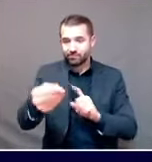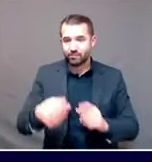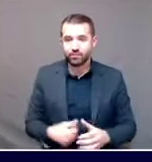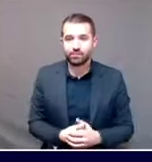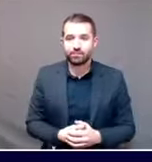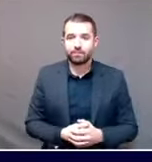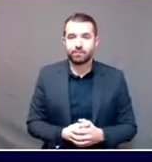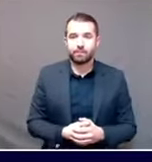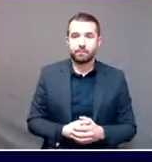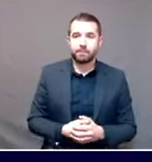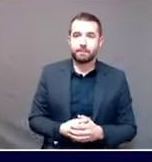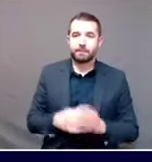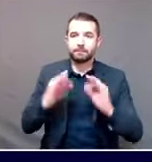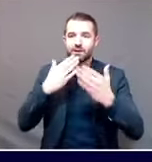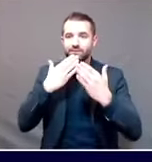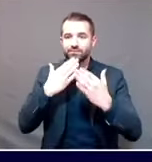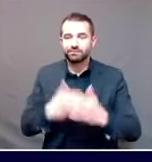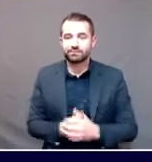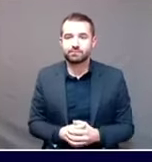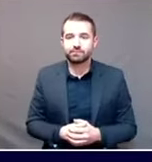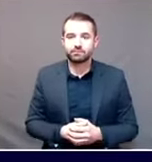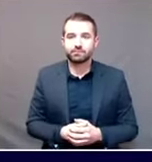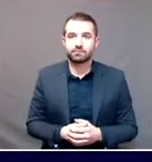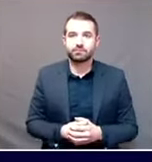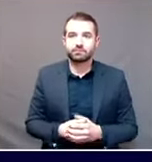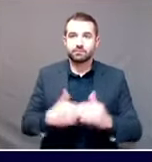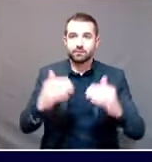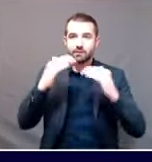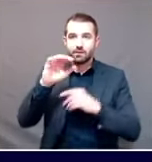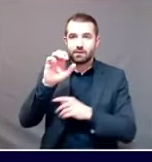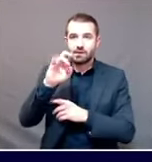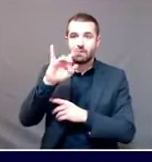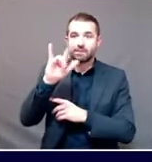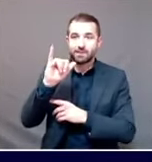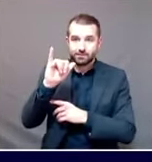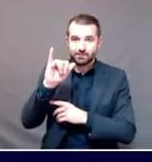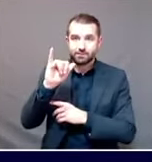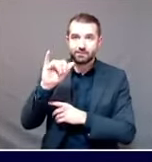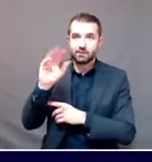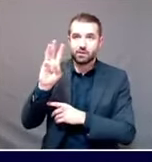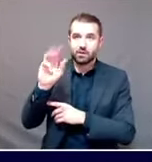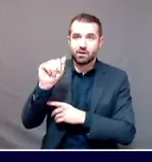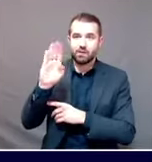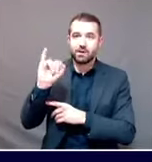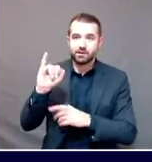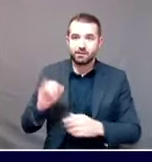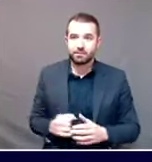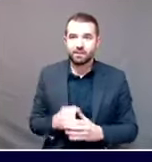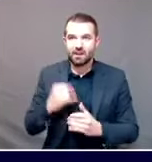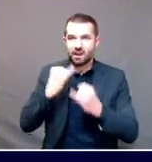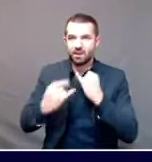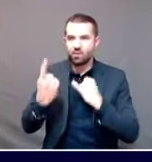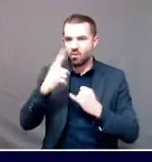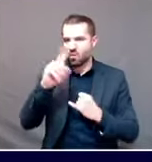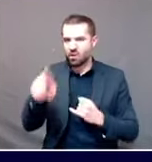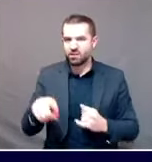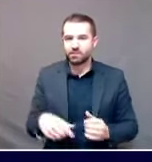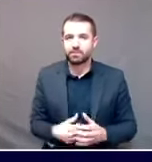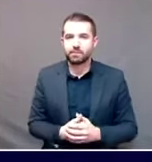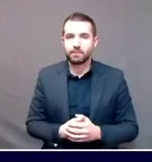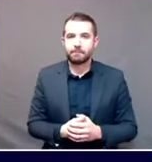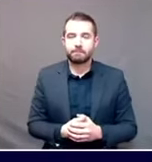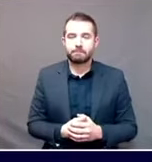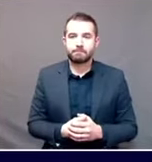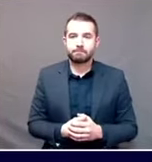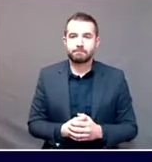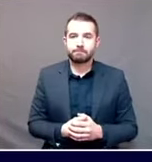I'm going to go next to Emily Tadlock at WABI to close us out for the afternoon. Thanks, Dr. Shaw. My first